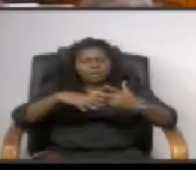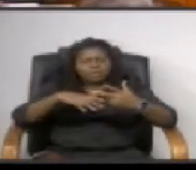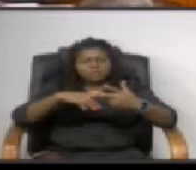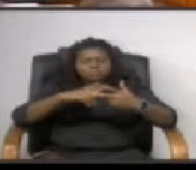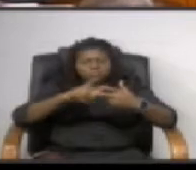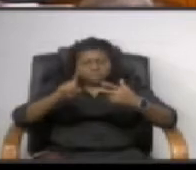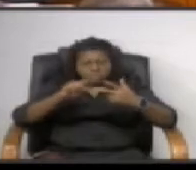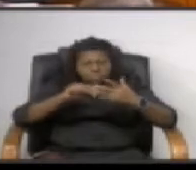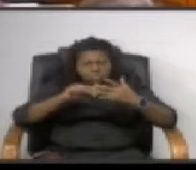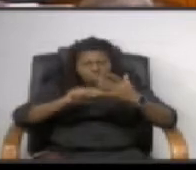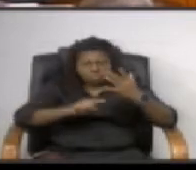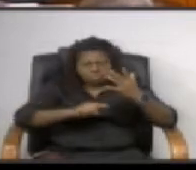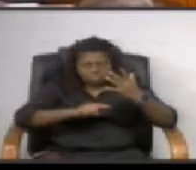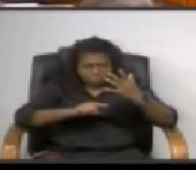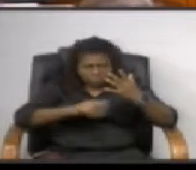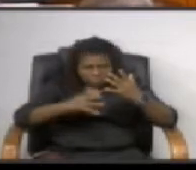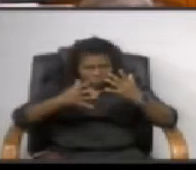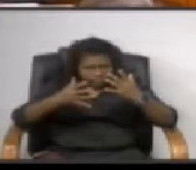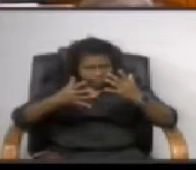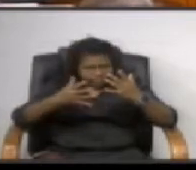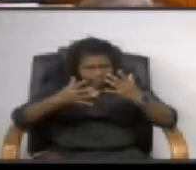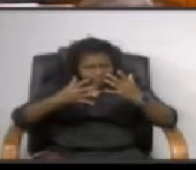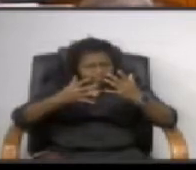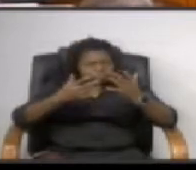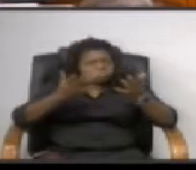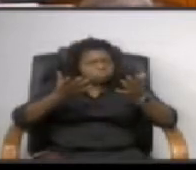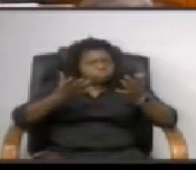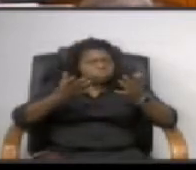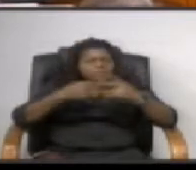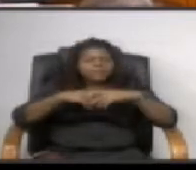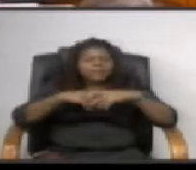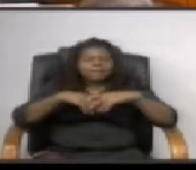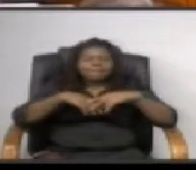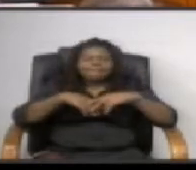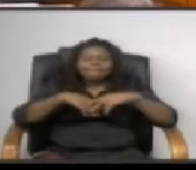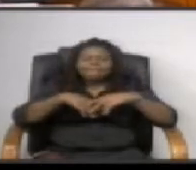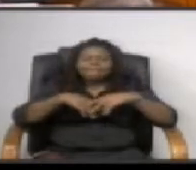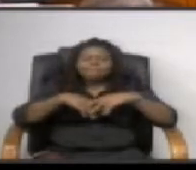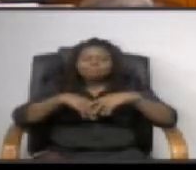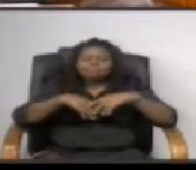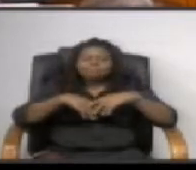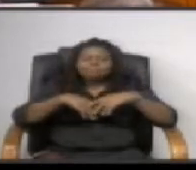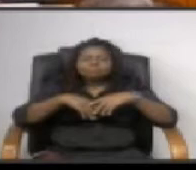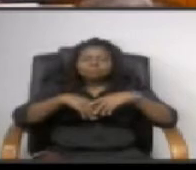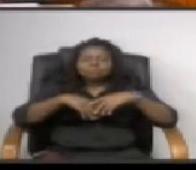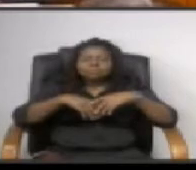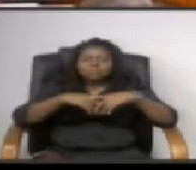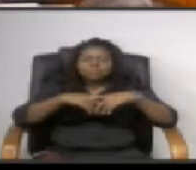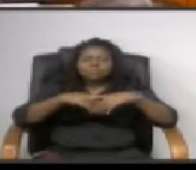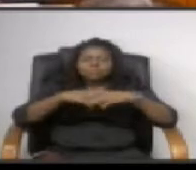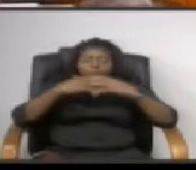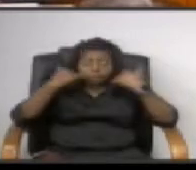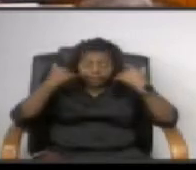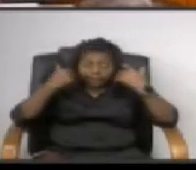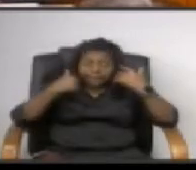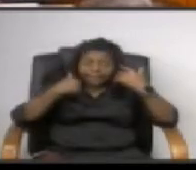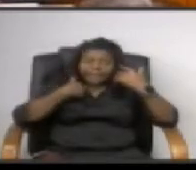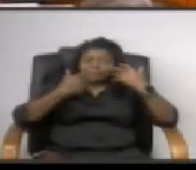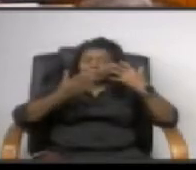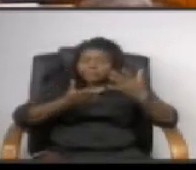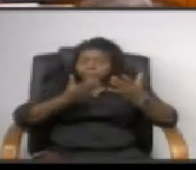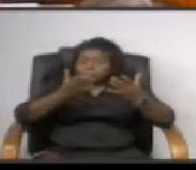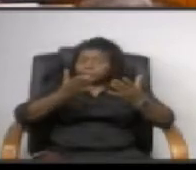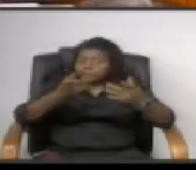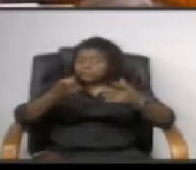d through f aren't are sound so i'm just in a friendly fashion suggesting that